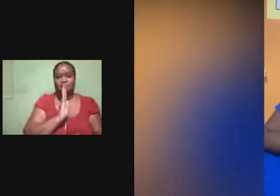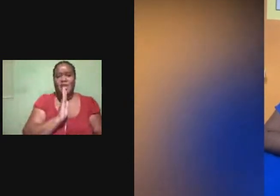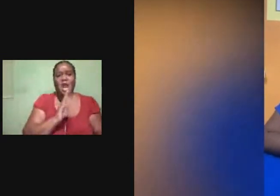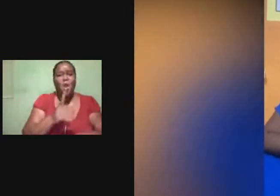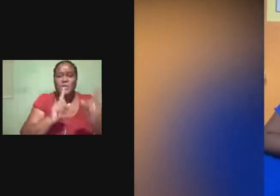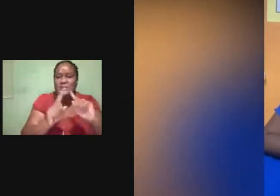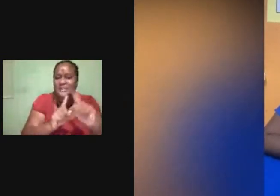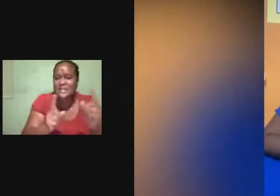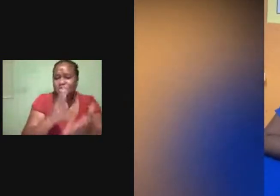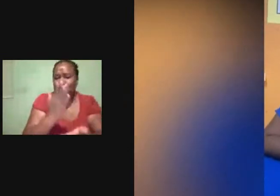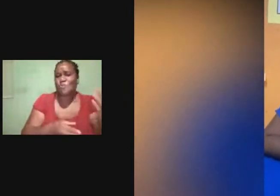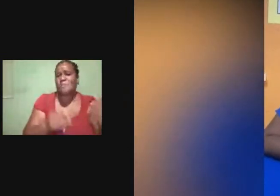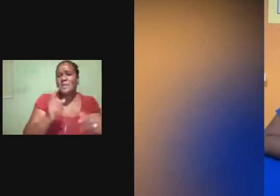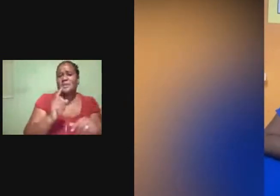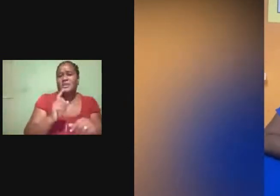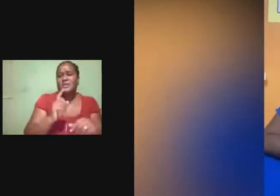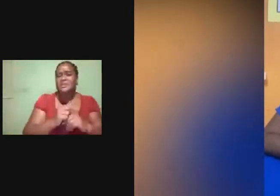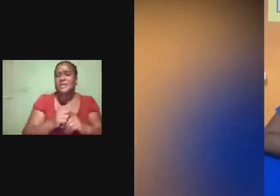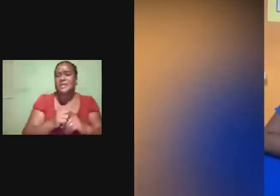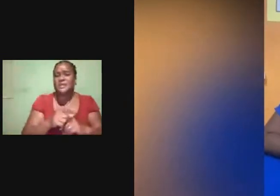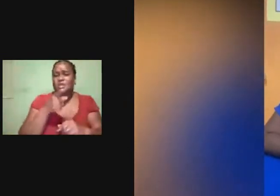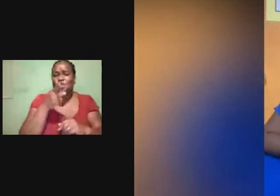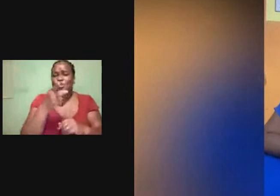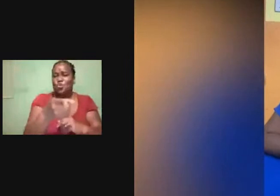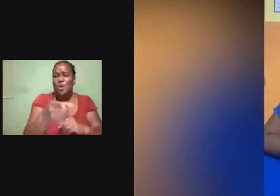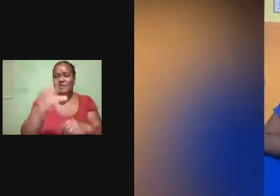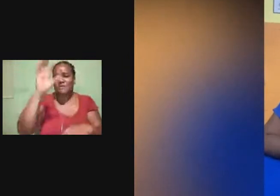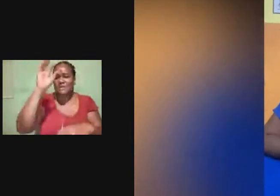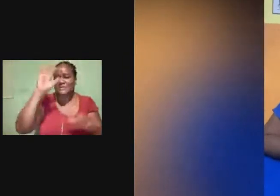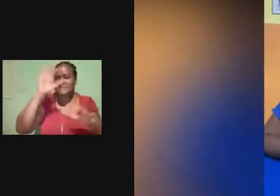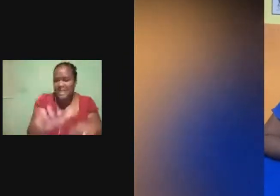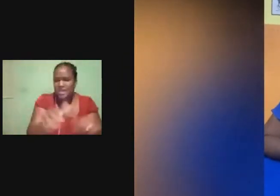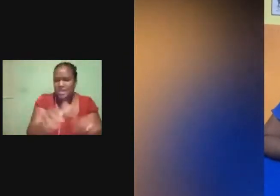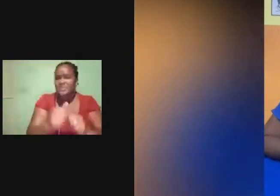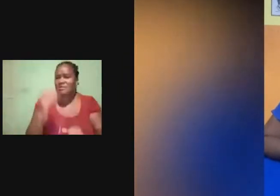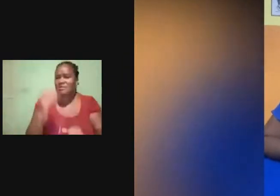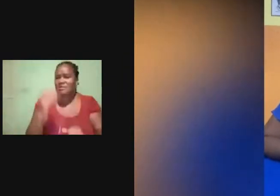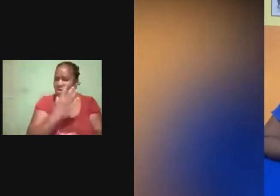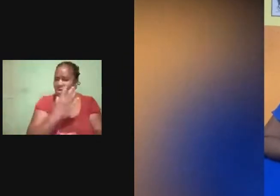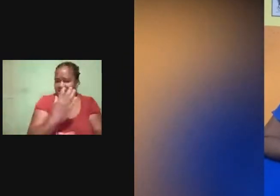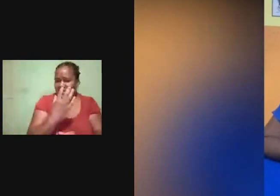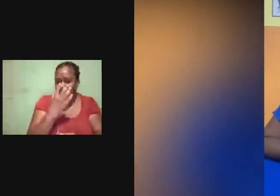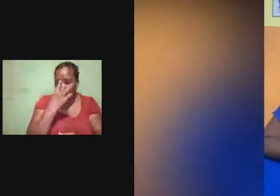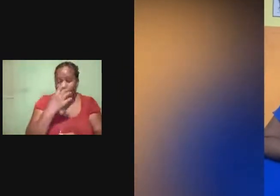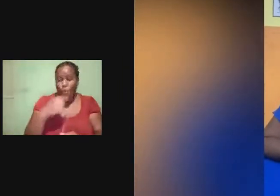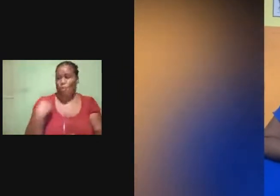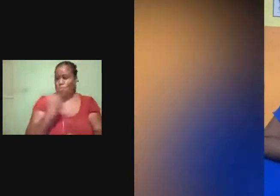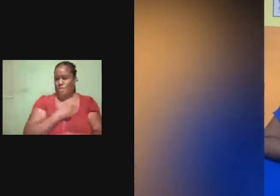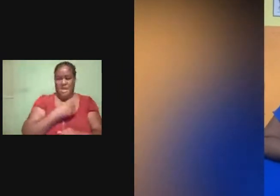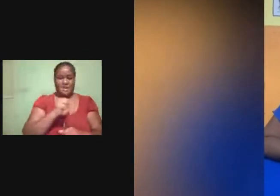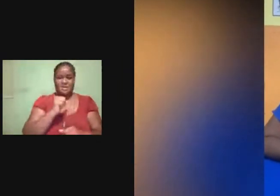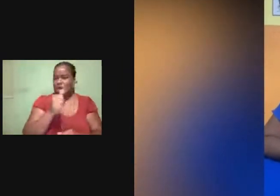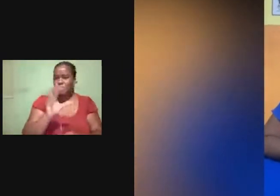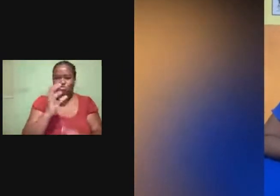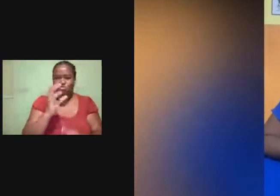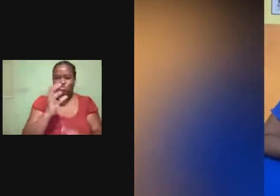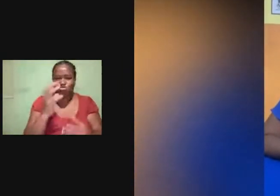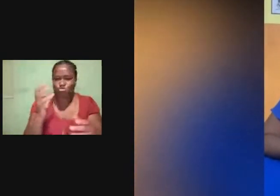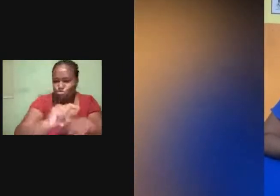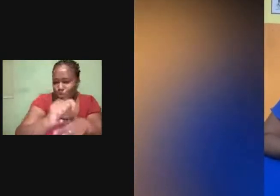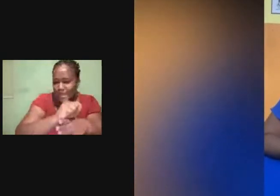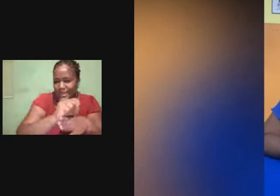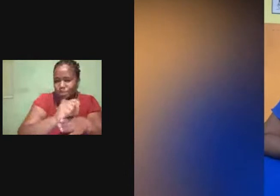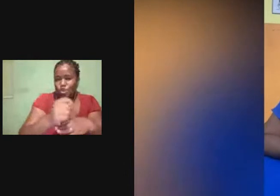signs like autism. Because remember, we are not trained to diagnose. And if you see somebody